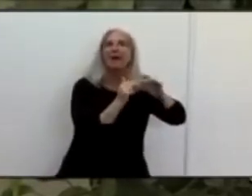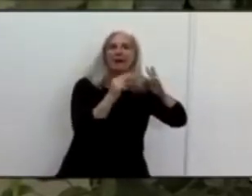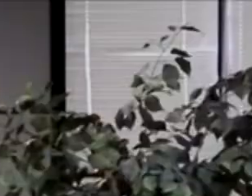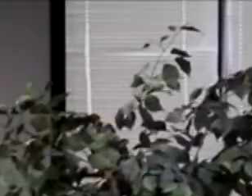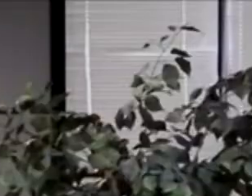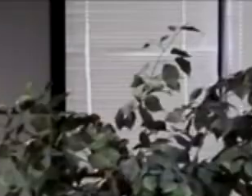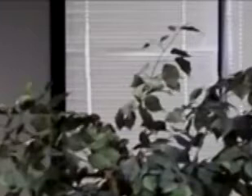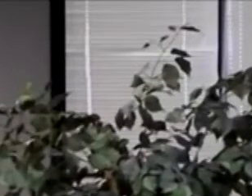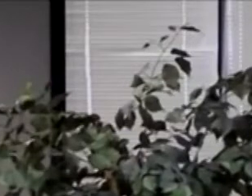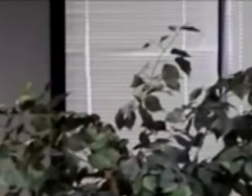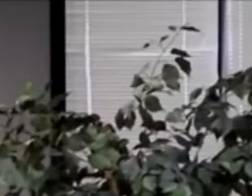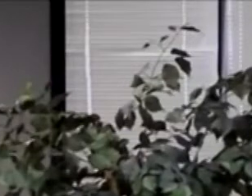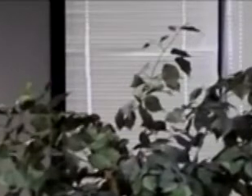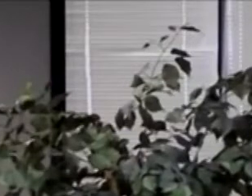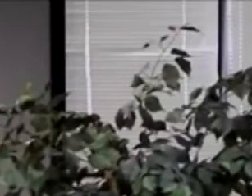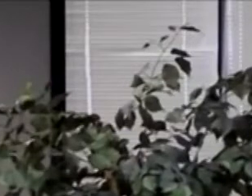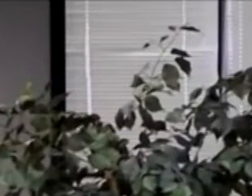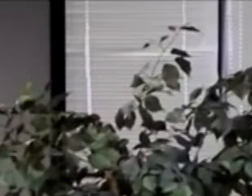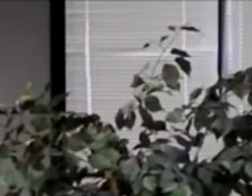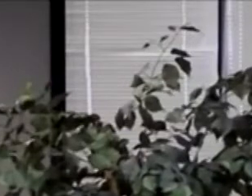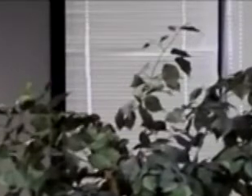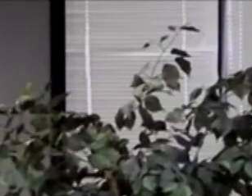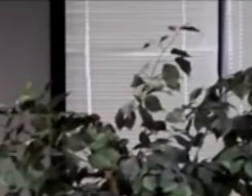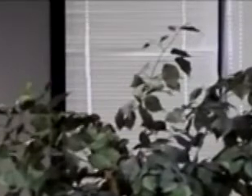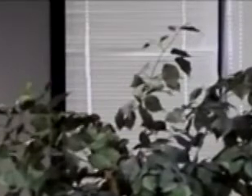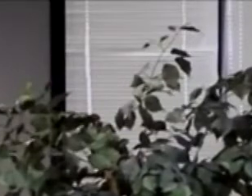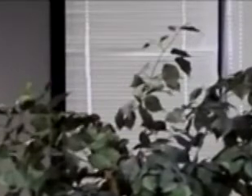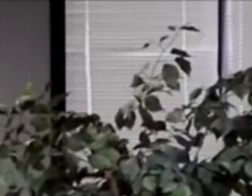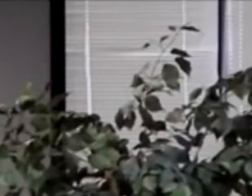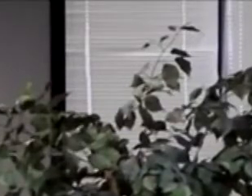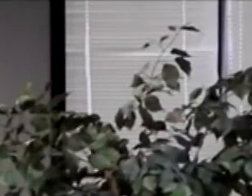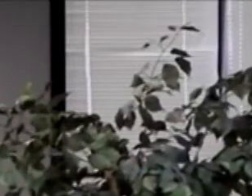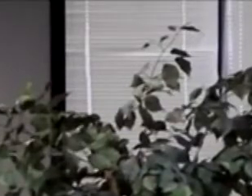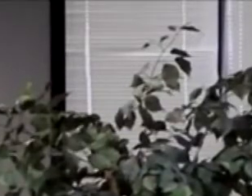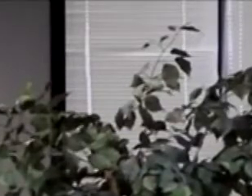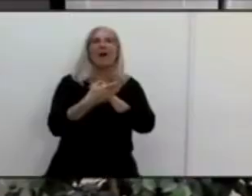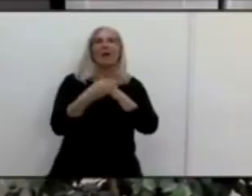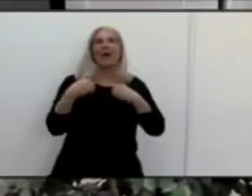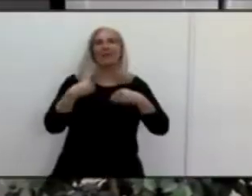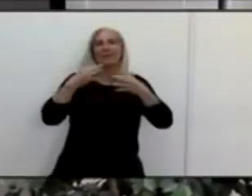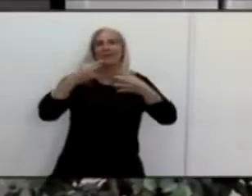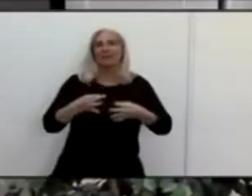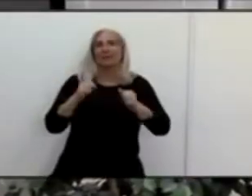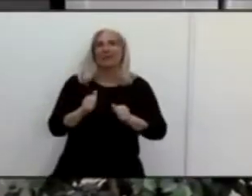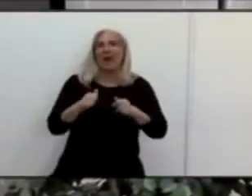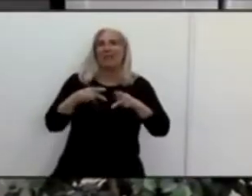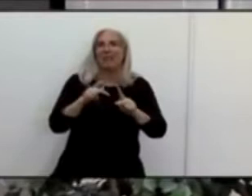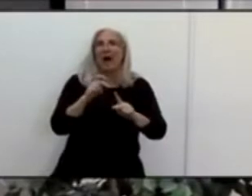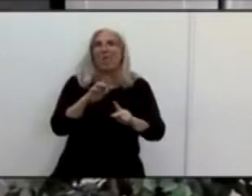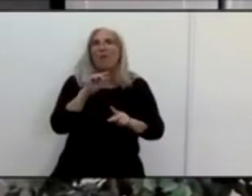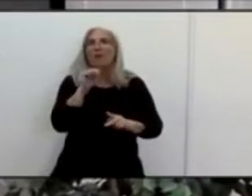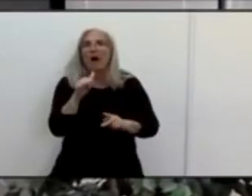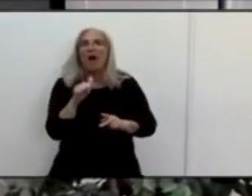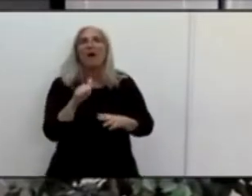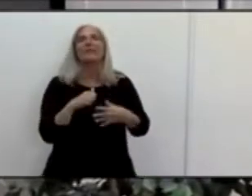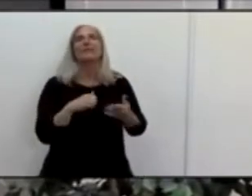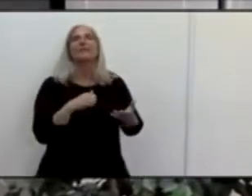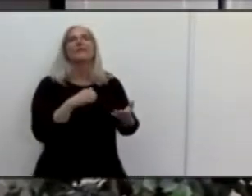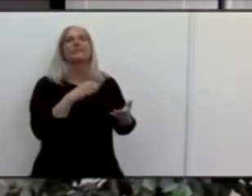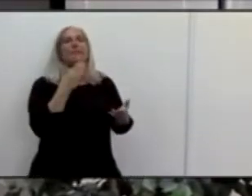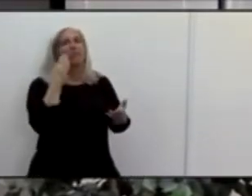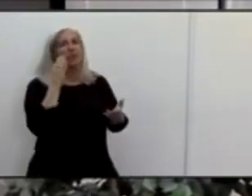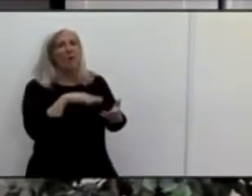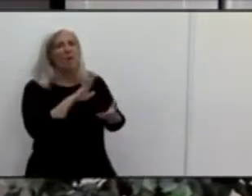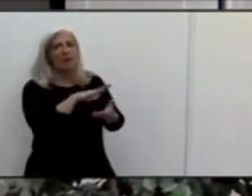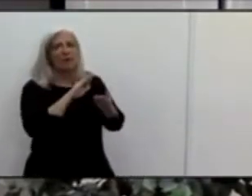into that just so that people understand so we have a situation where the two main metrics the the number of cases for 100